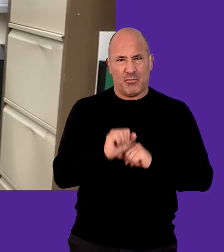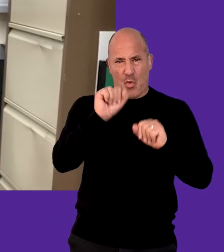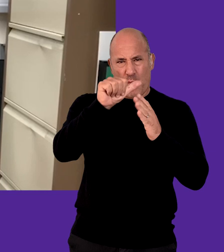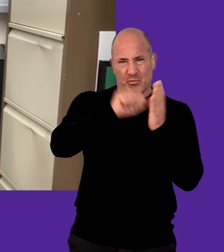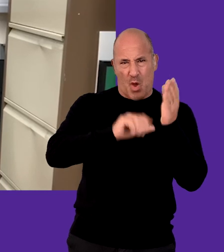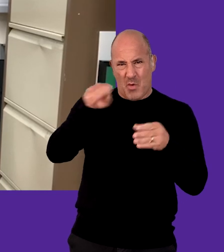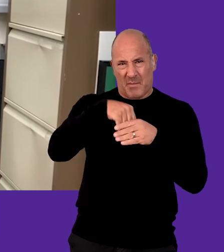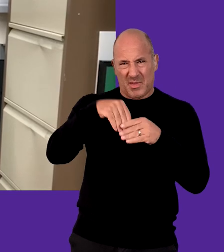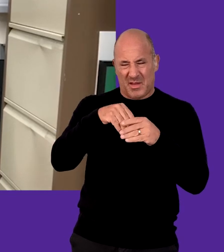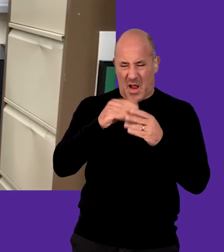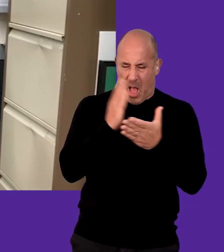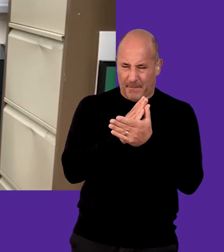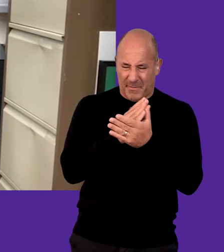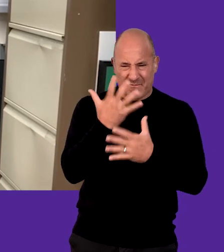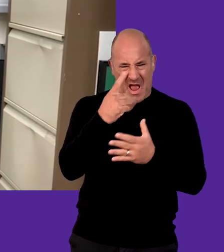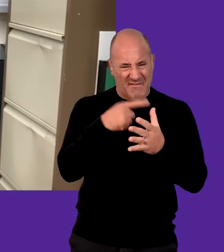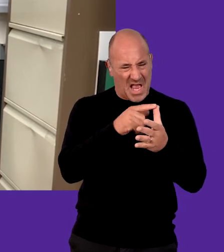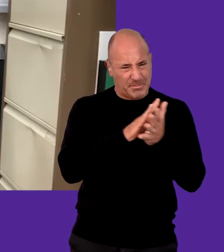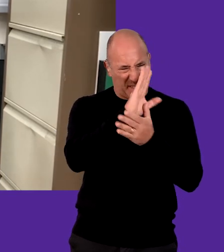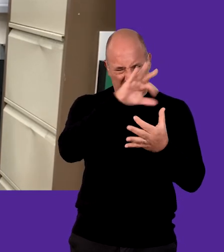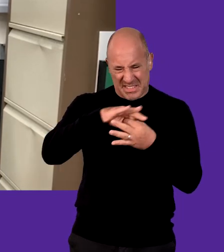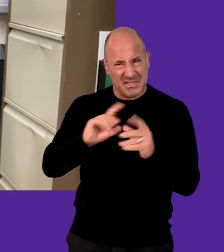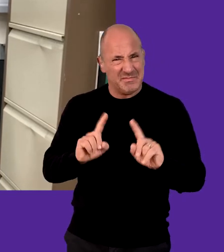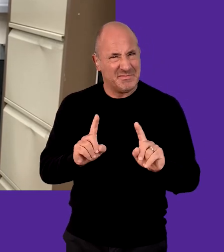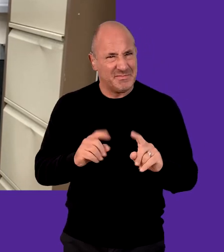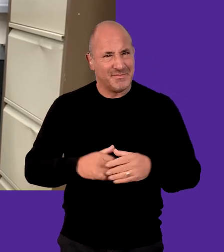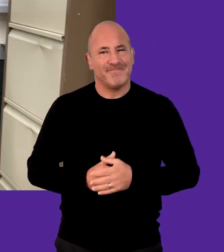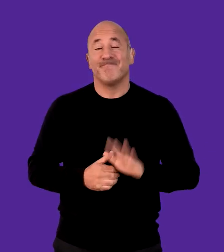when it comes to casting people? To be in your programme